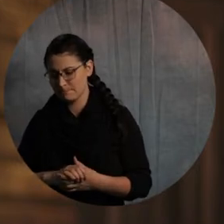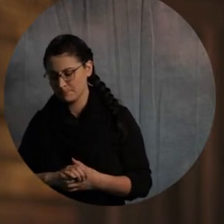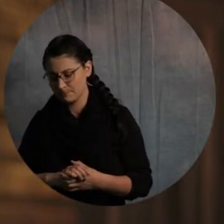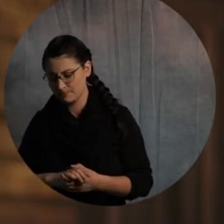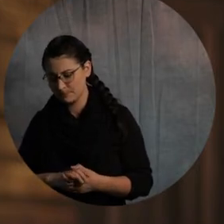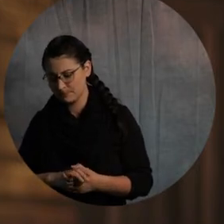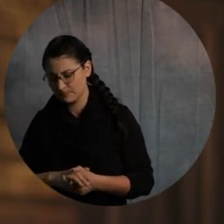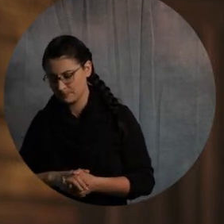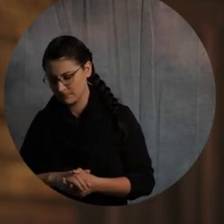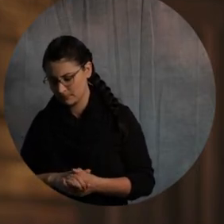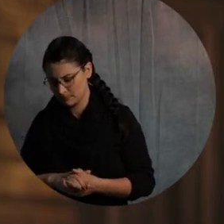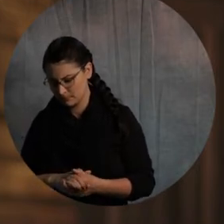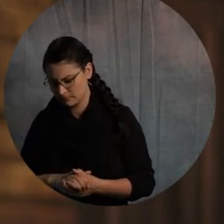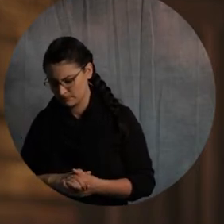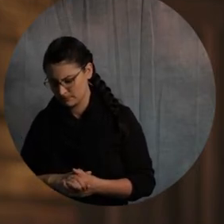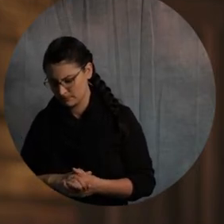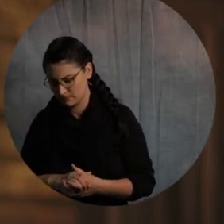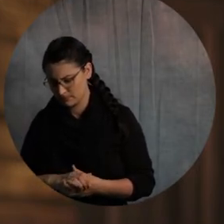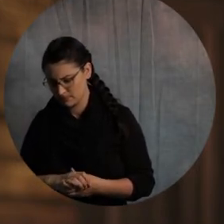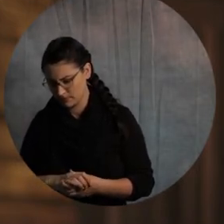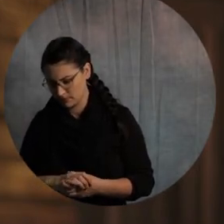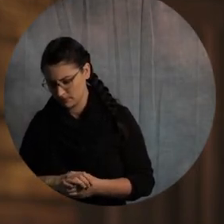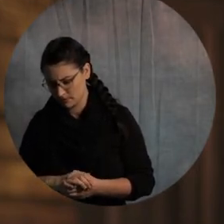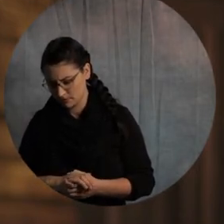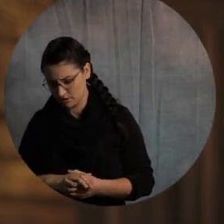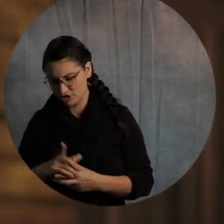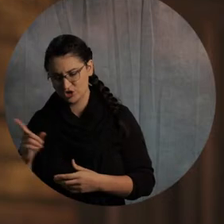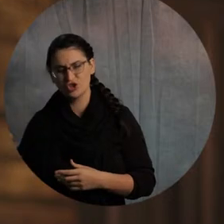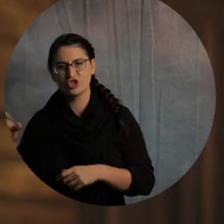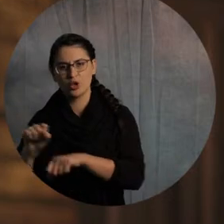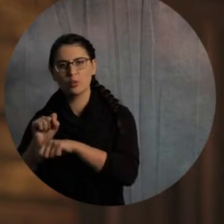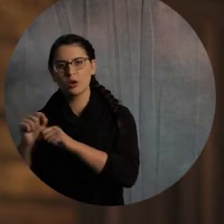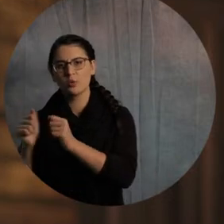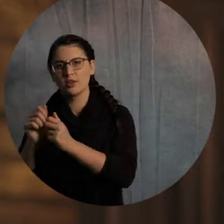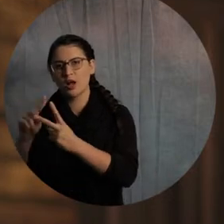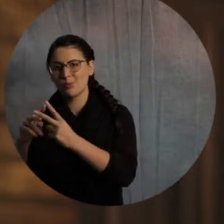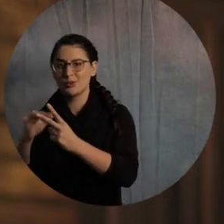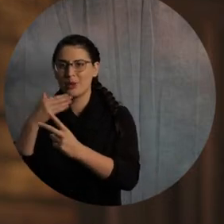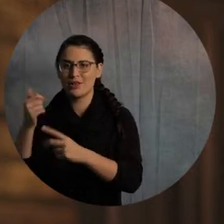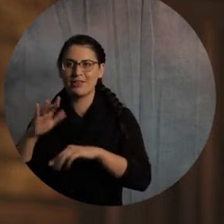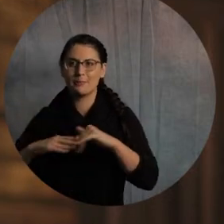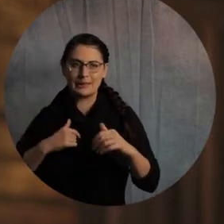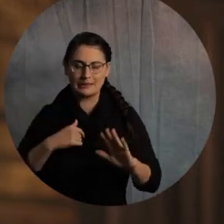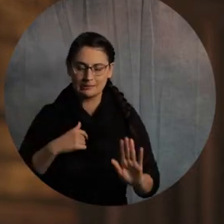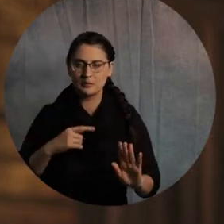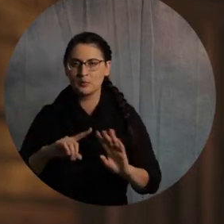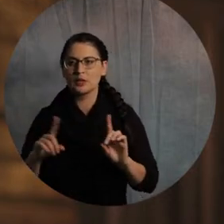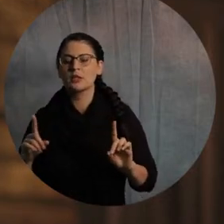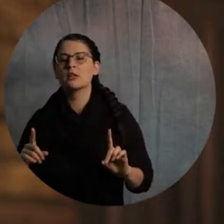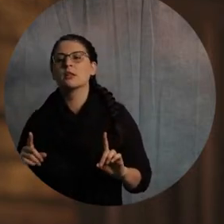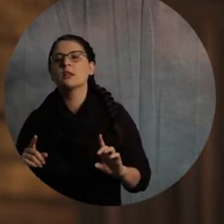that's obvious. That's a whole other sermon. That would not go good, you know?